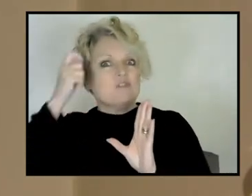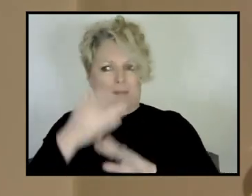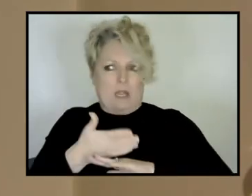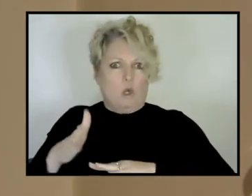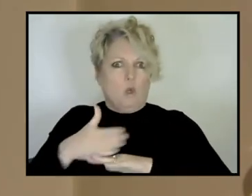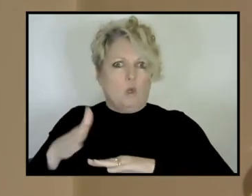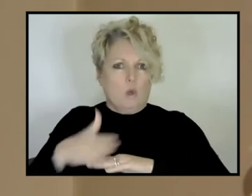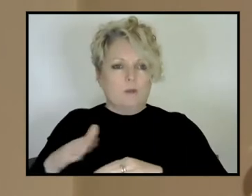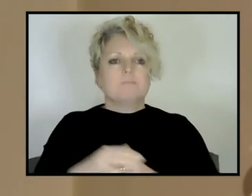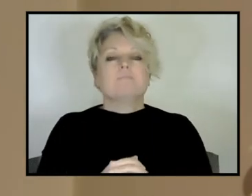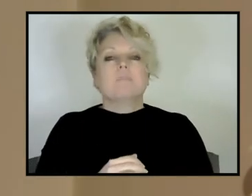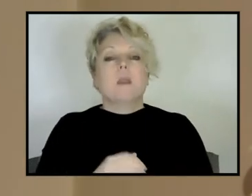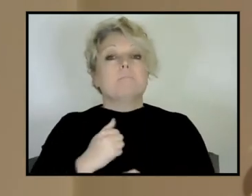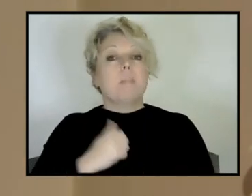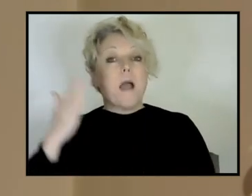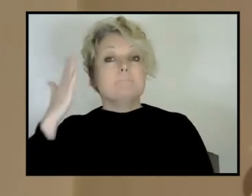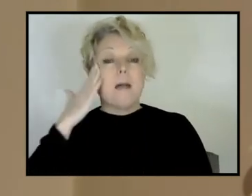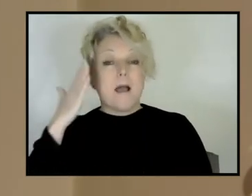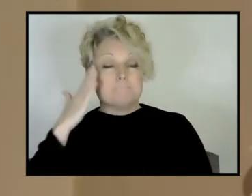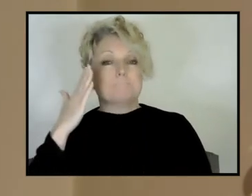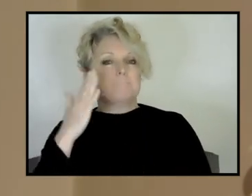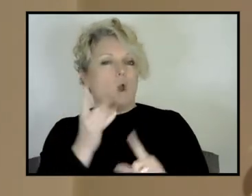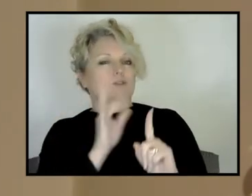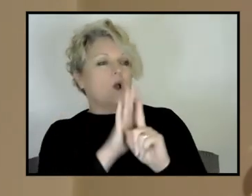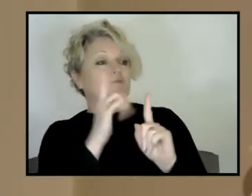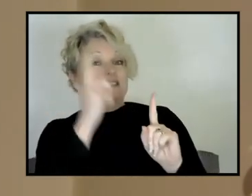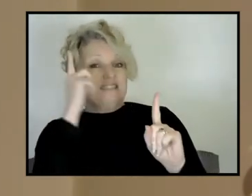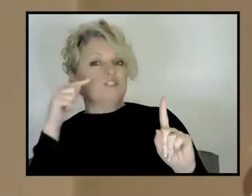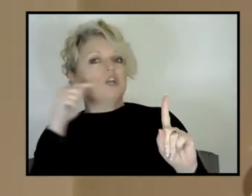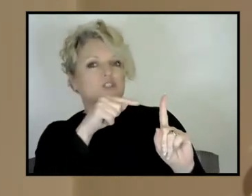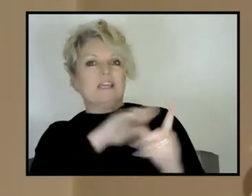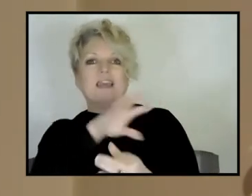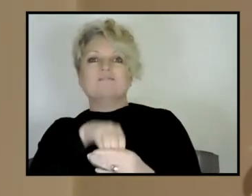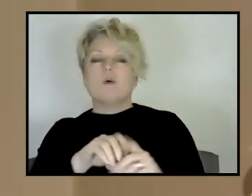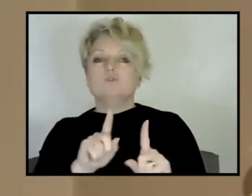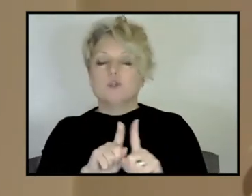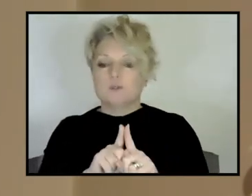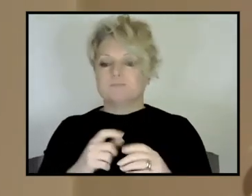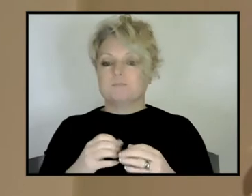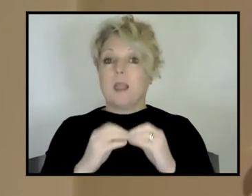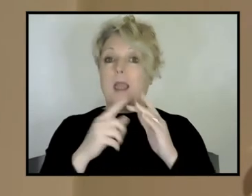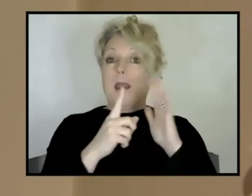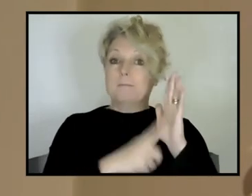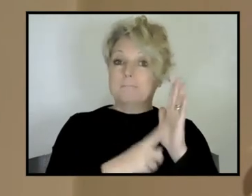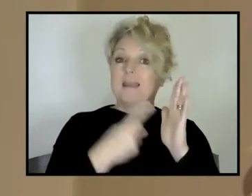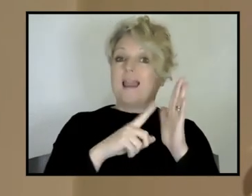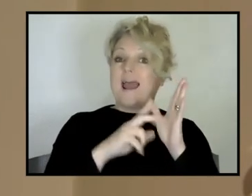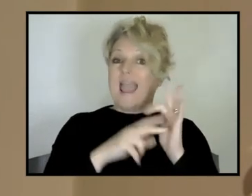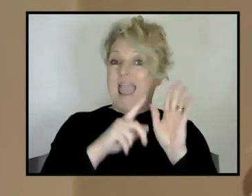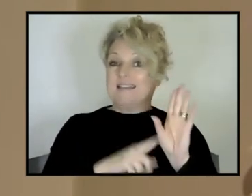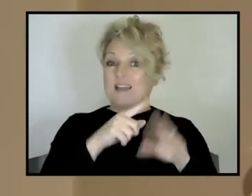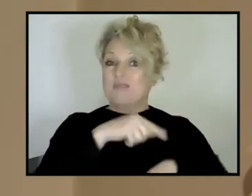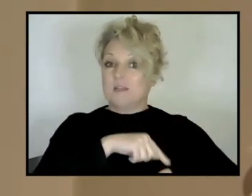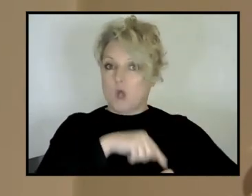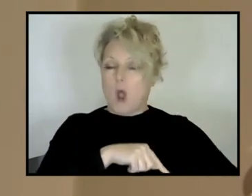my mum saying, my mum trained as a teacher at Teachers College, and she was there at the same time that, um, Bill and Andy were learning this. And she remembers being told about,